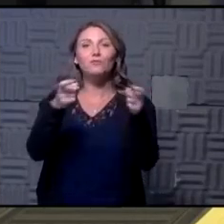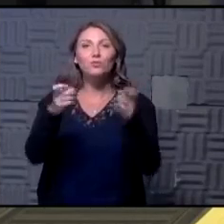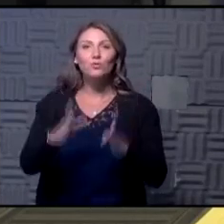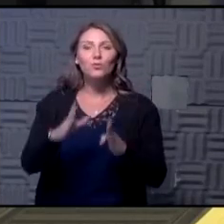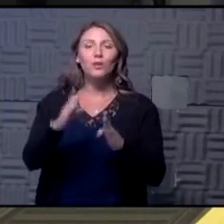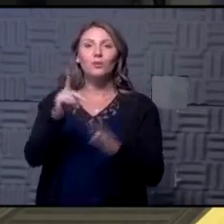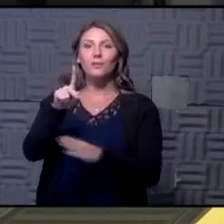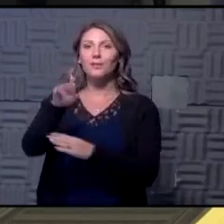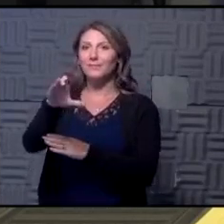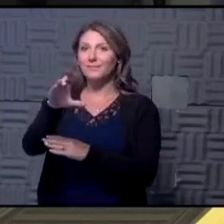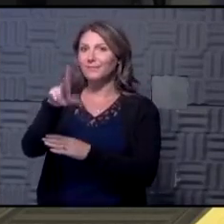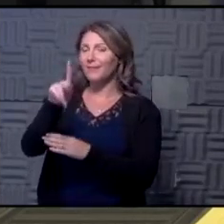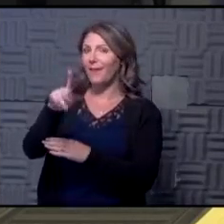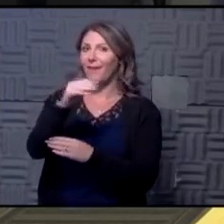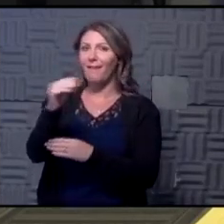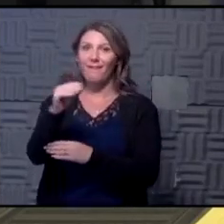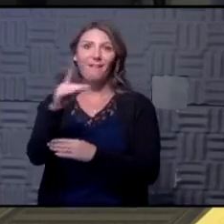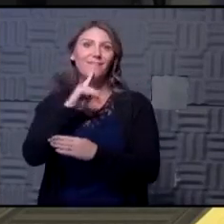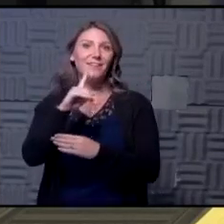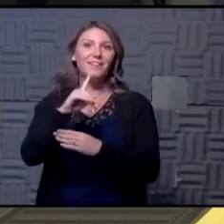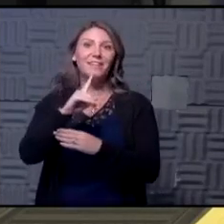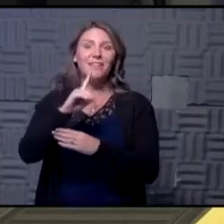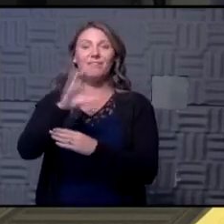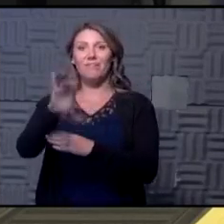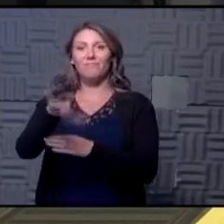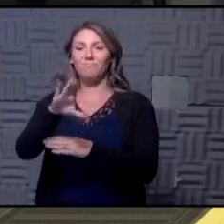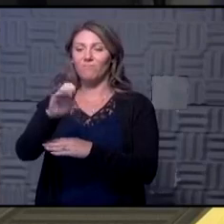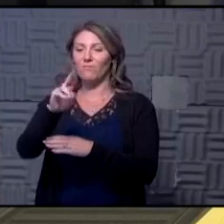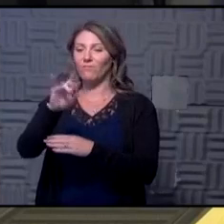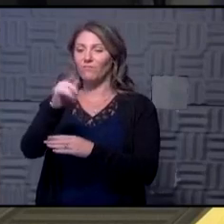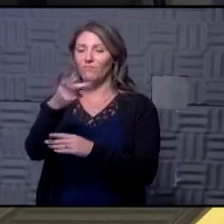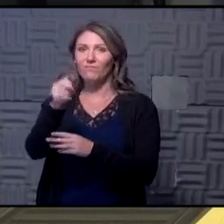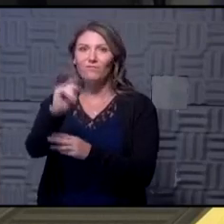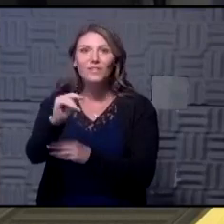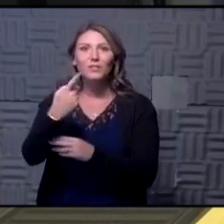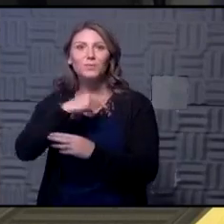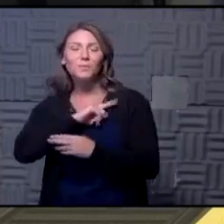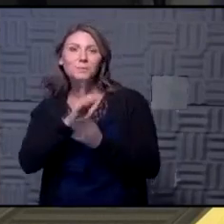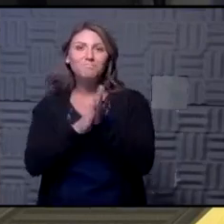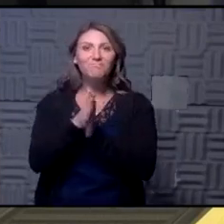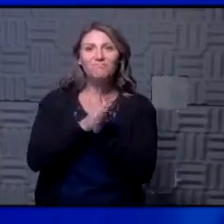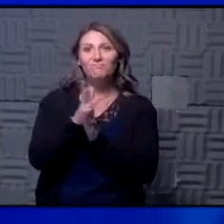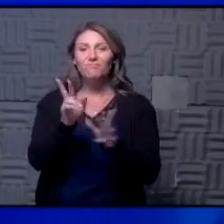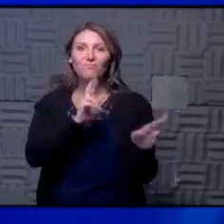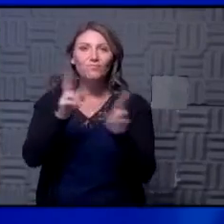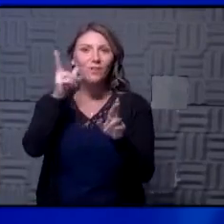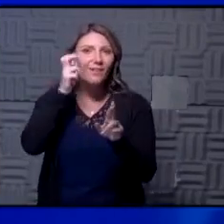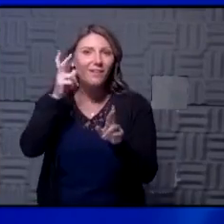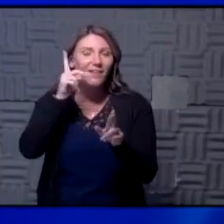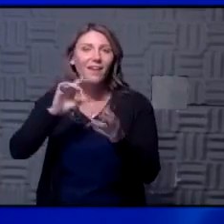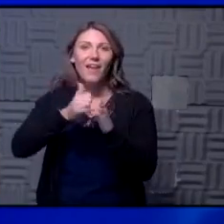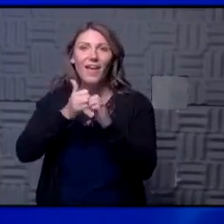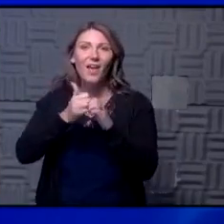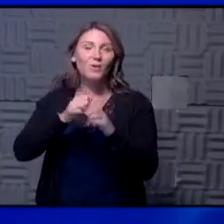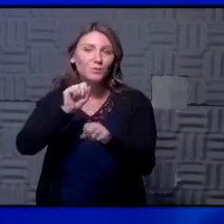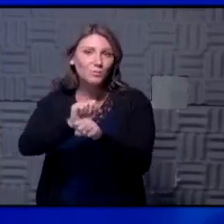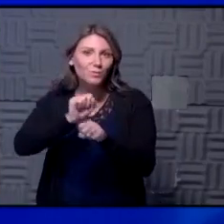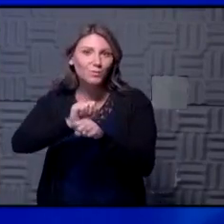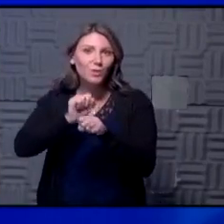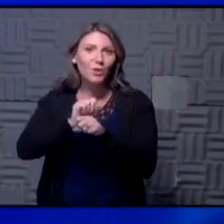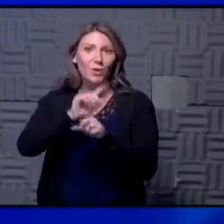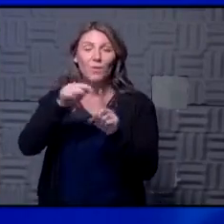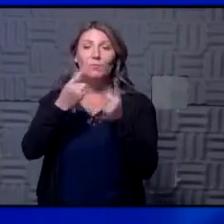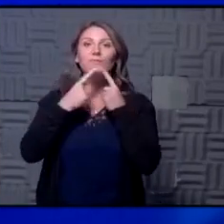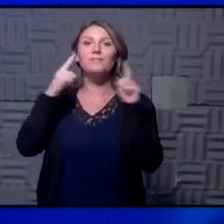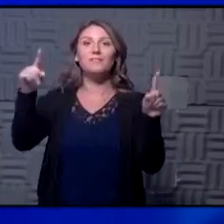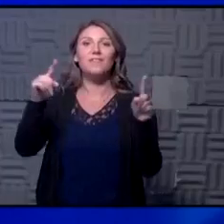Convention and Visitors Bureau so we are anxious to hear more about this initiative see how it is working since it was announced in late August so we will get